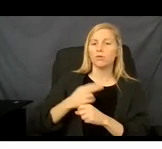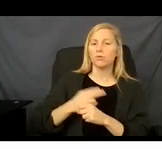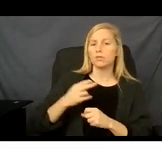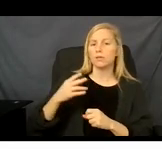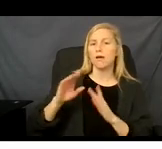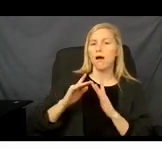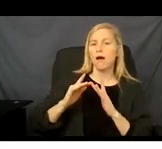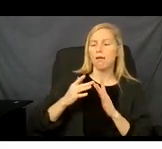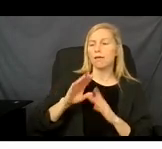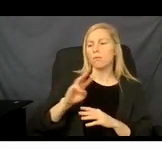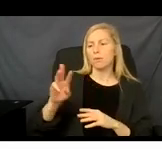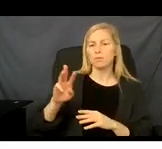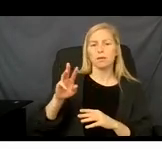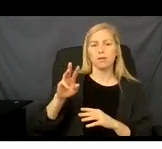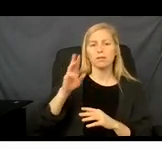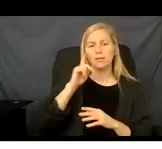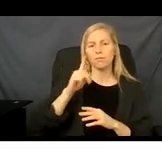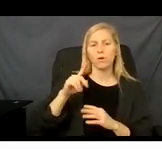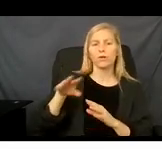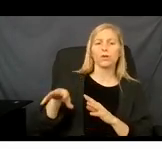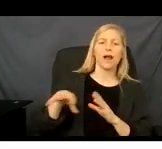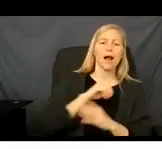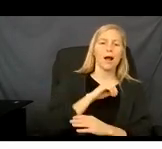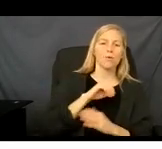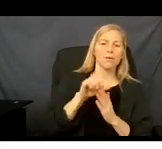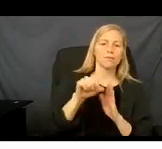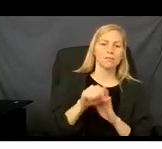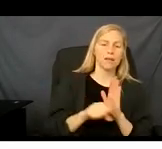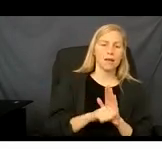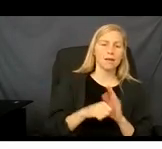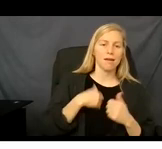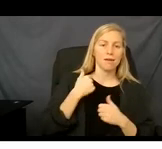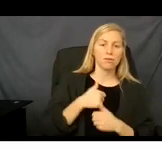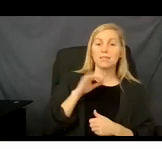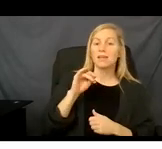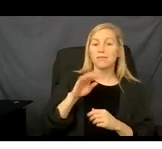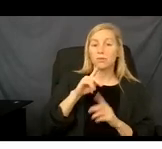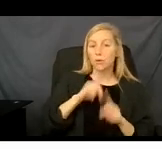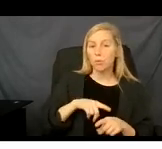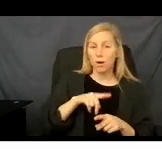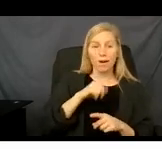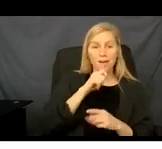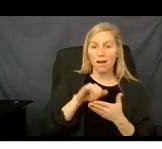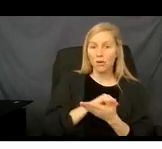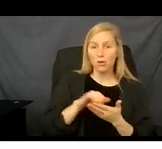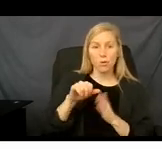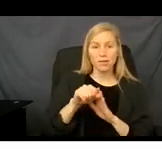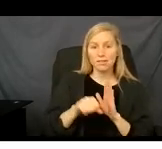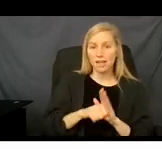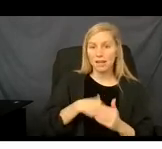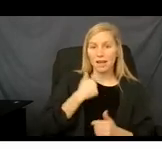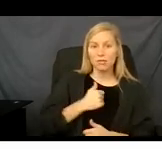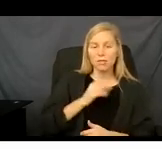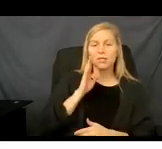address of where you are moving to. Once you report a non-New York State address, that would automatically